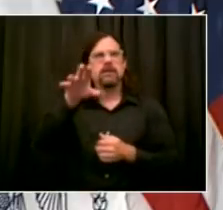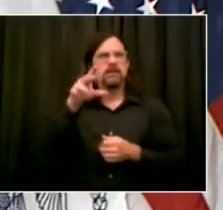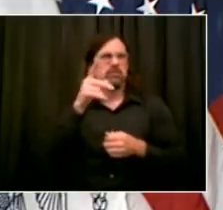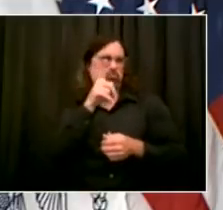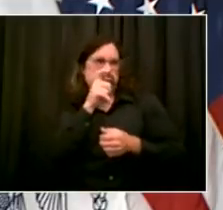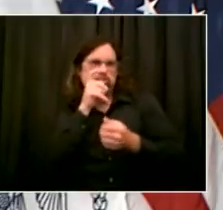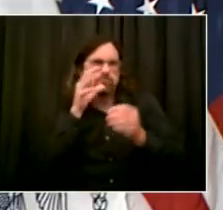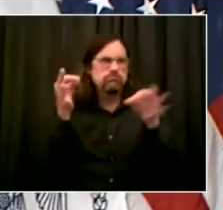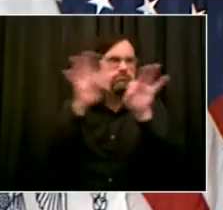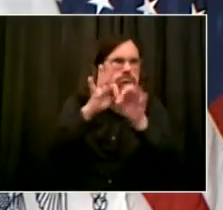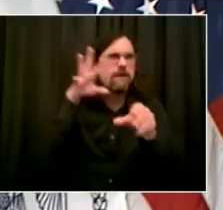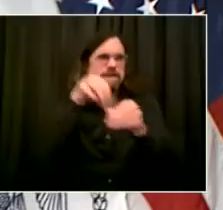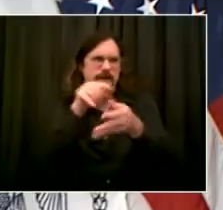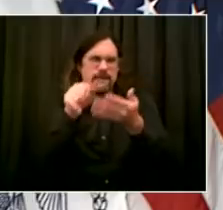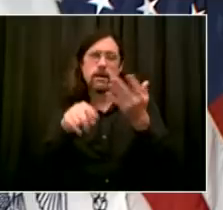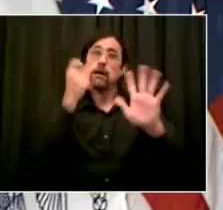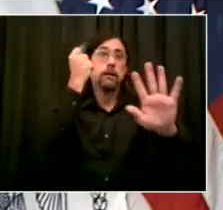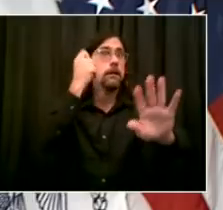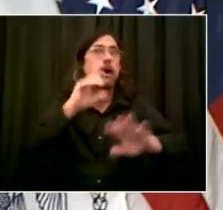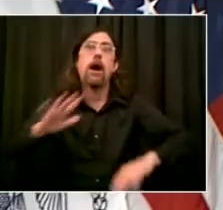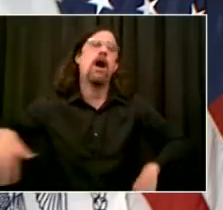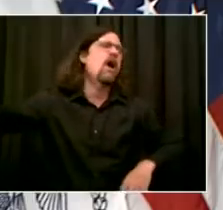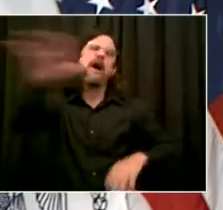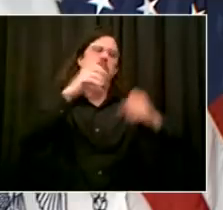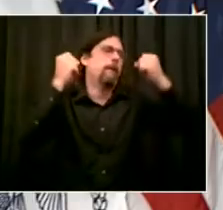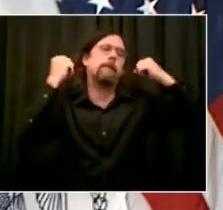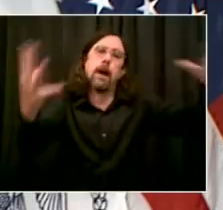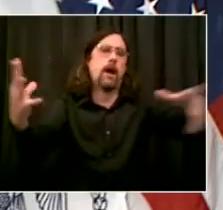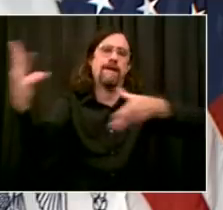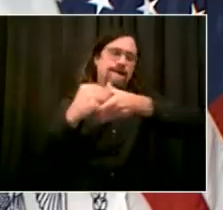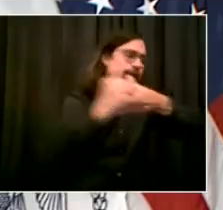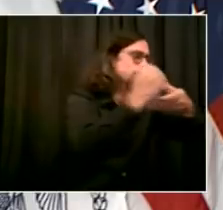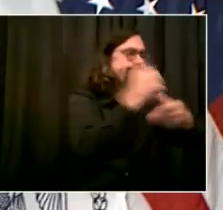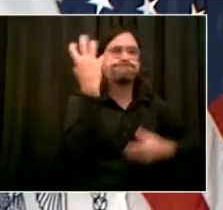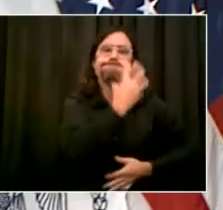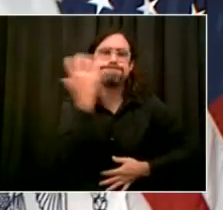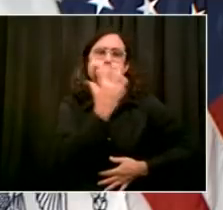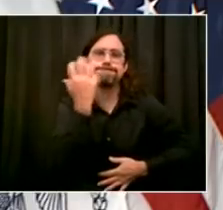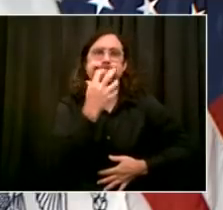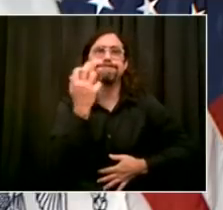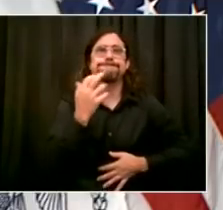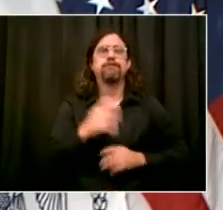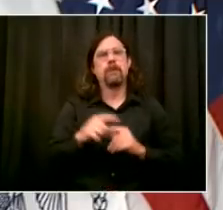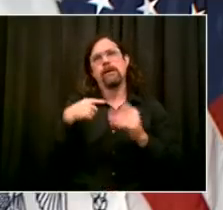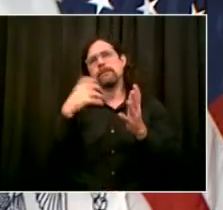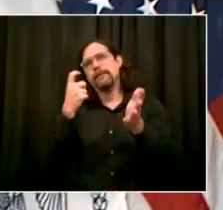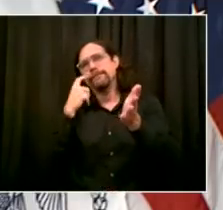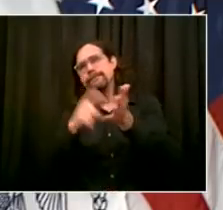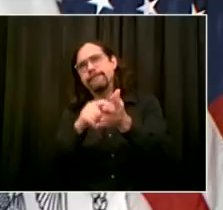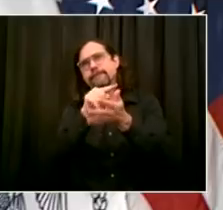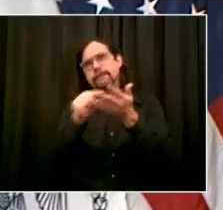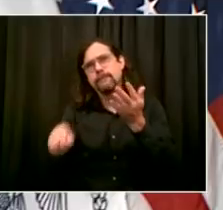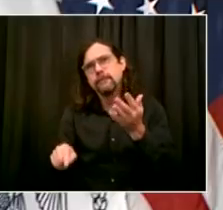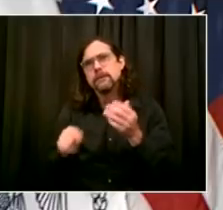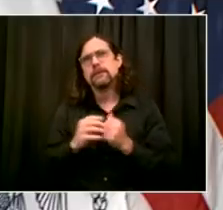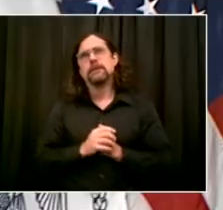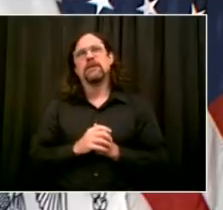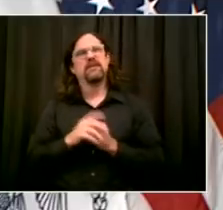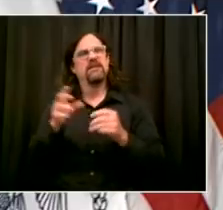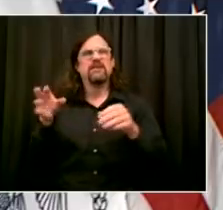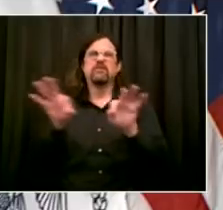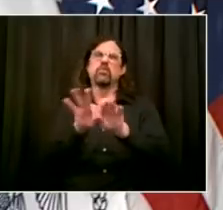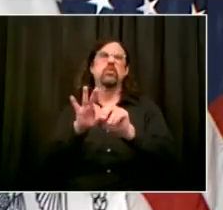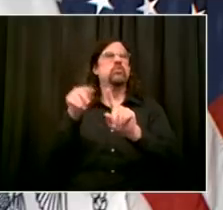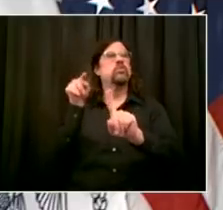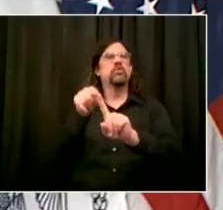everyone who works for you, to make sure our schools start smartly, effectively, safely, in a healthy manner.